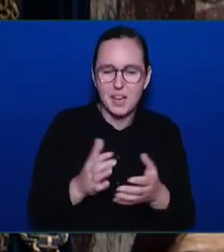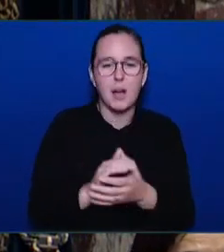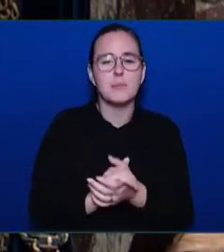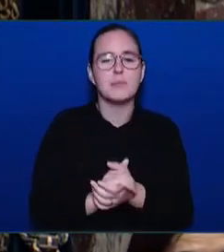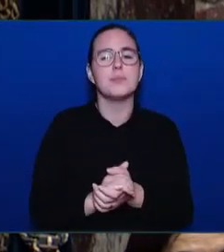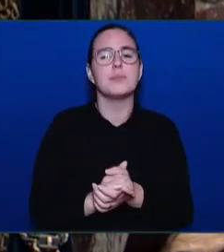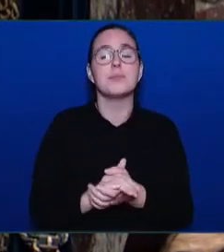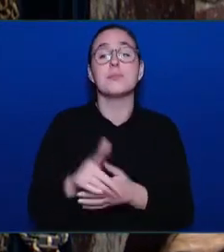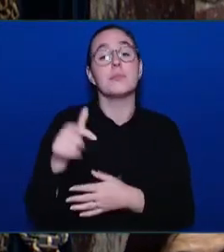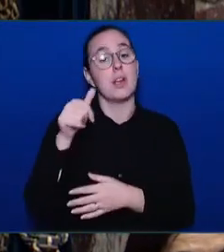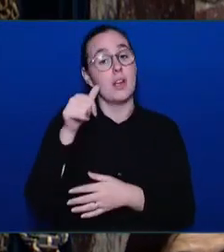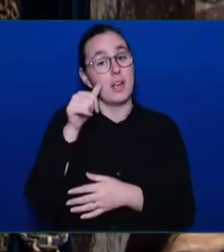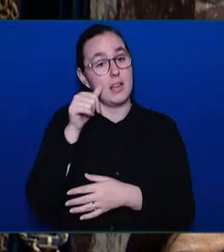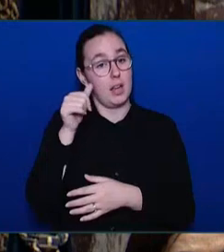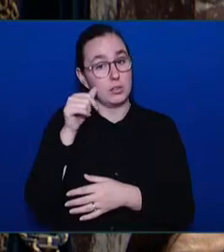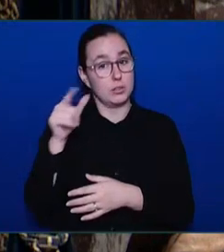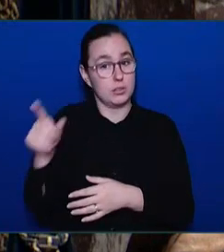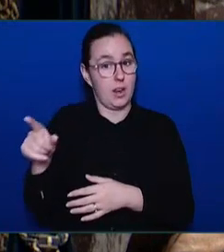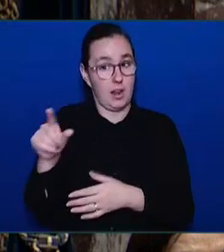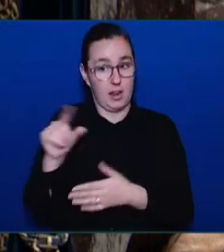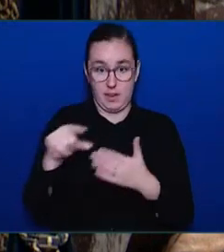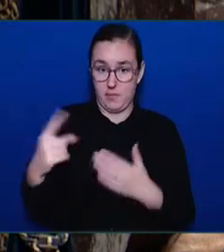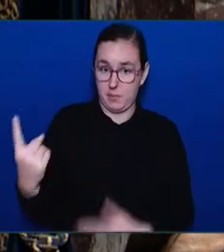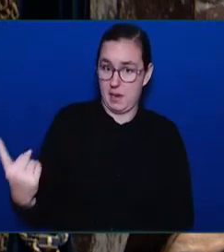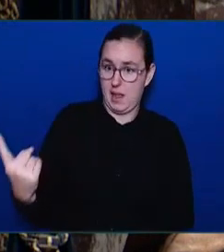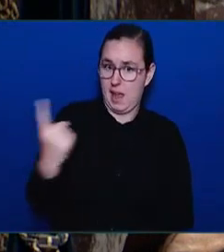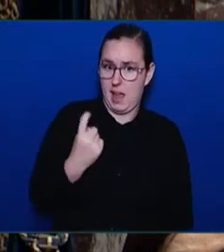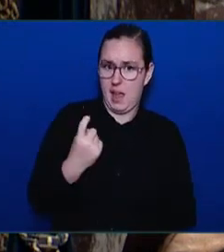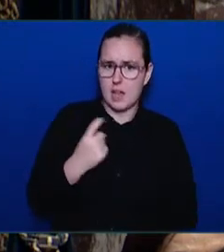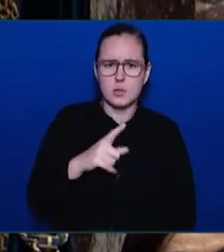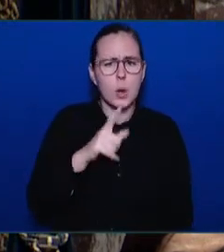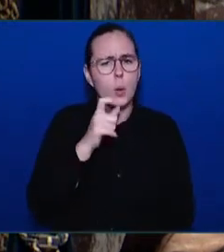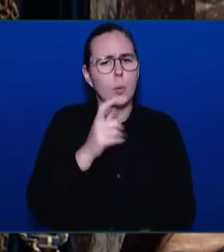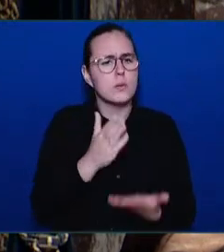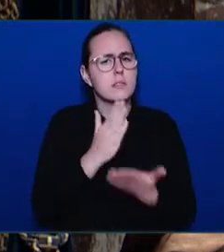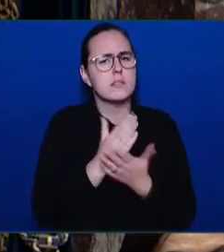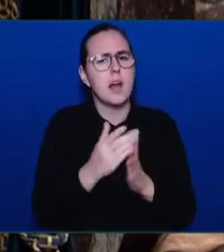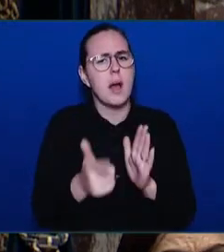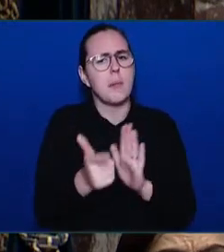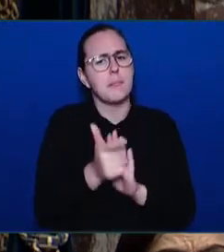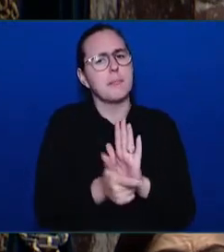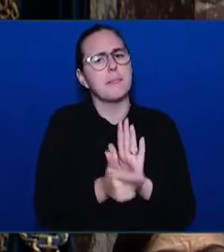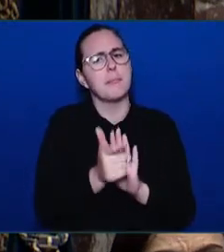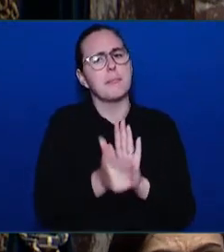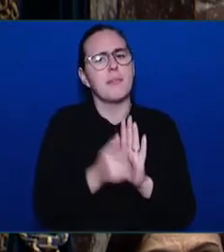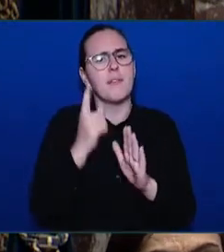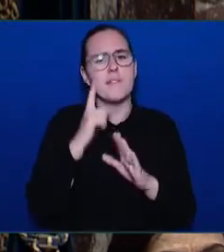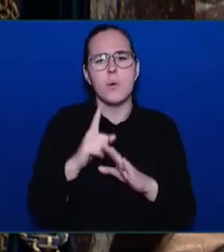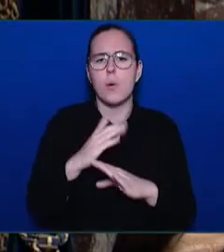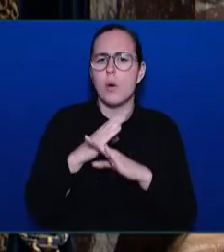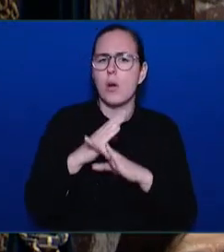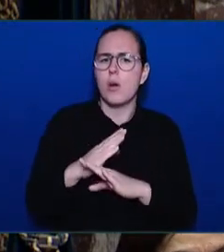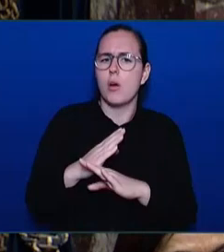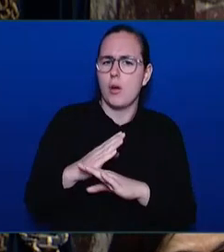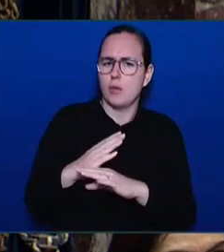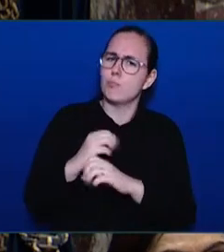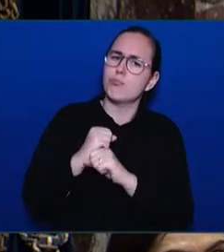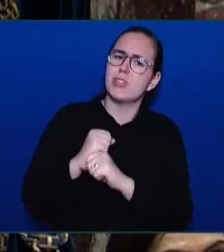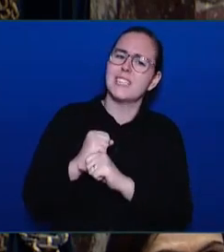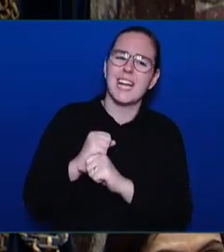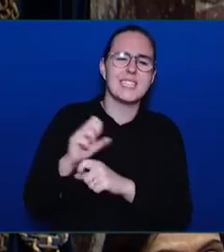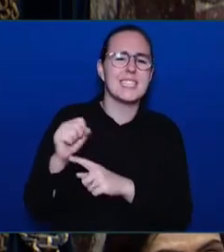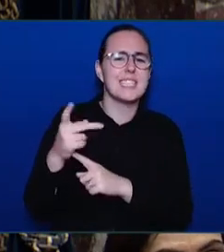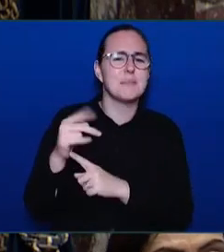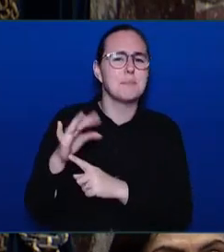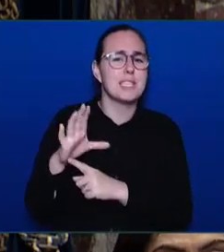legislation. The Environment Minister stood and blamed First Nations. But that was 2018. Yeah, groan if you want. That's what he said.